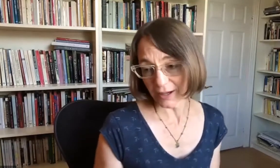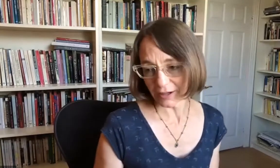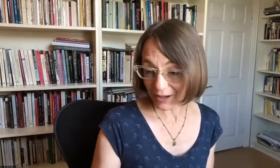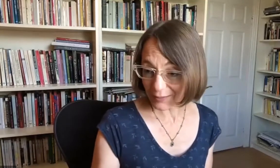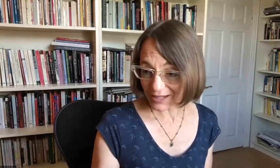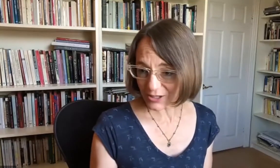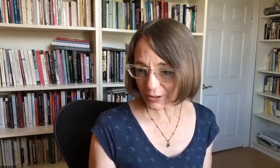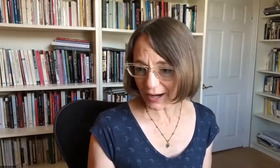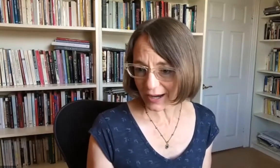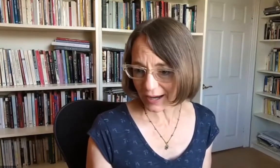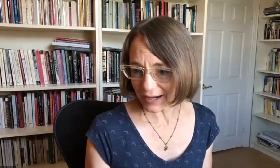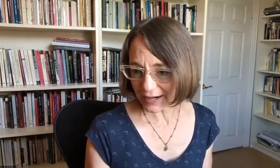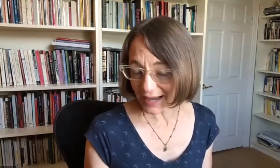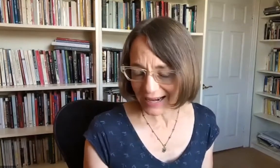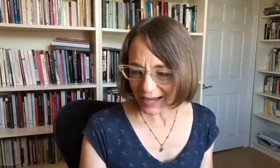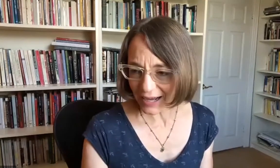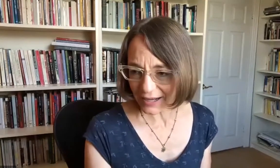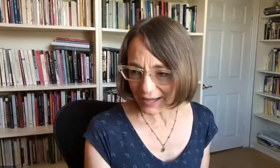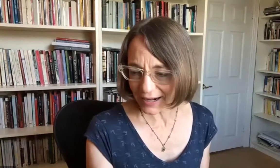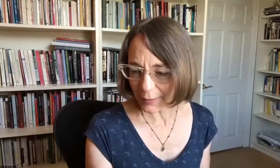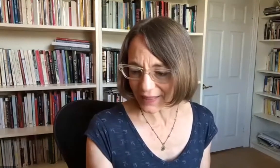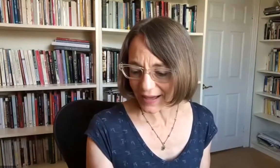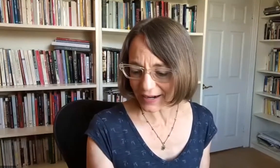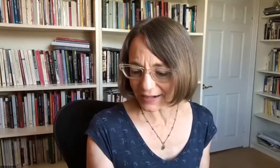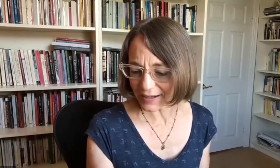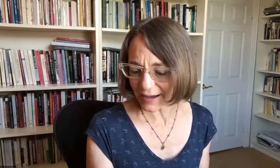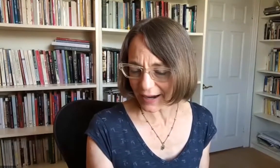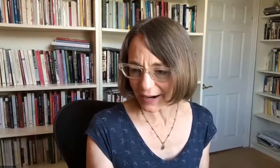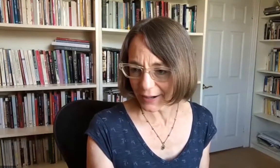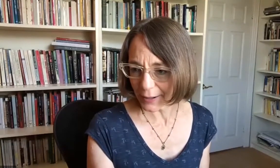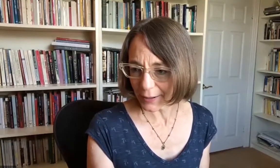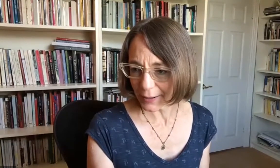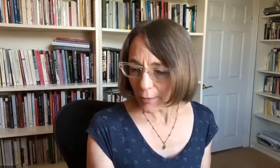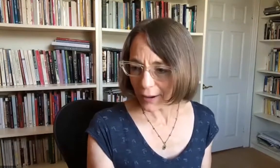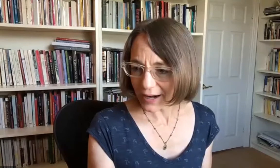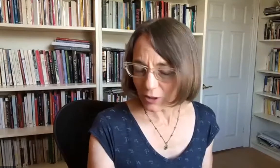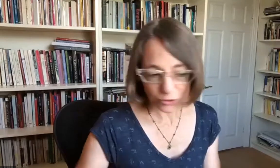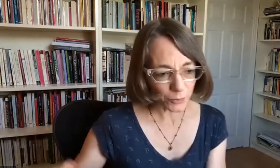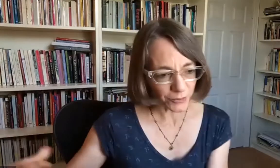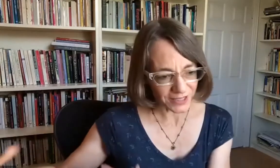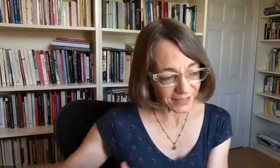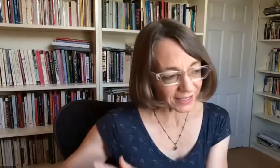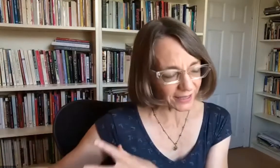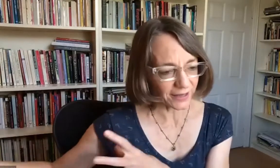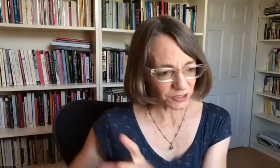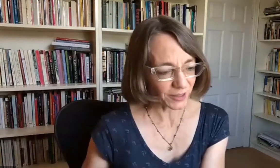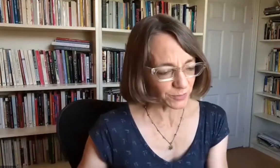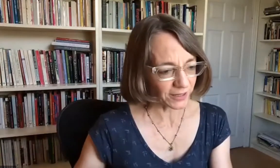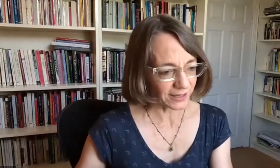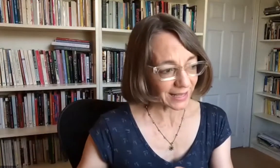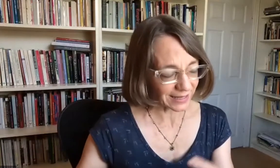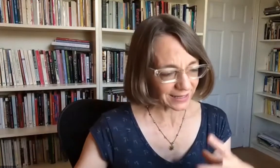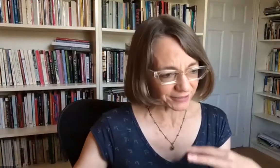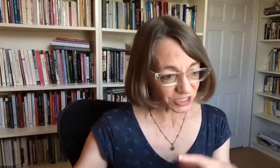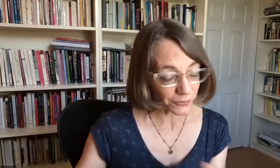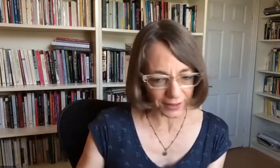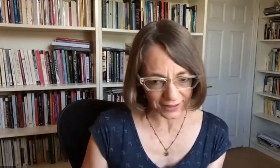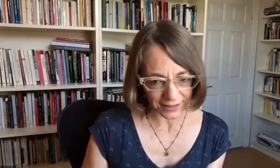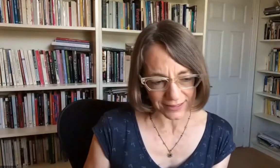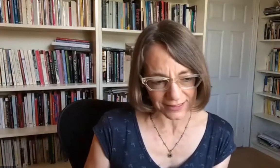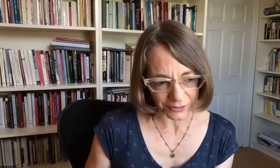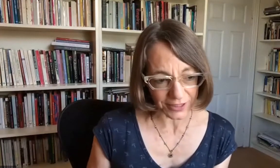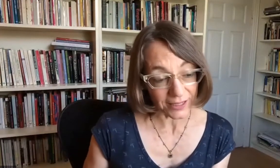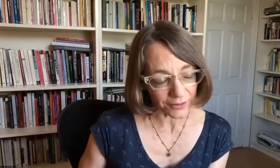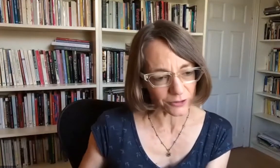occurs. I think it's interesting if we consider it at the